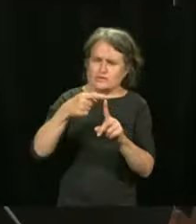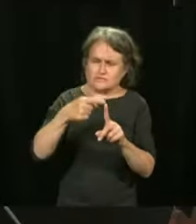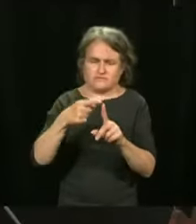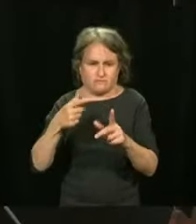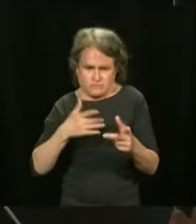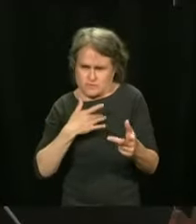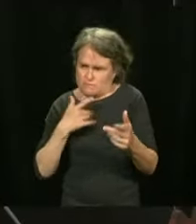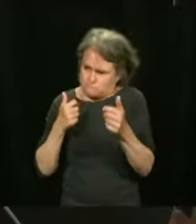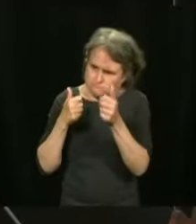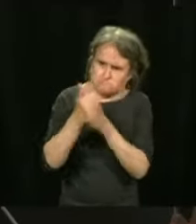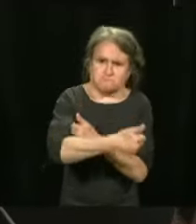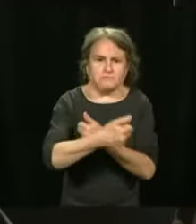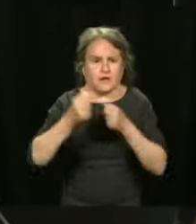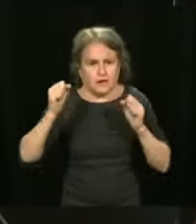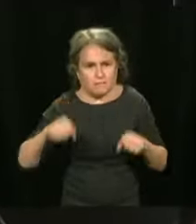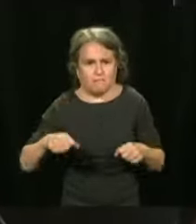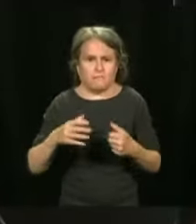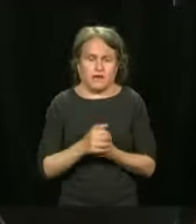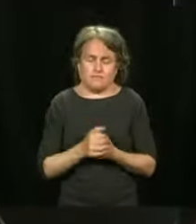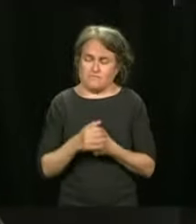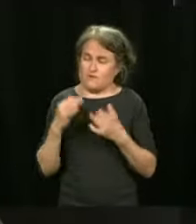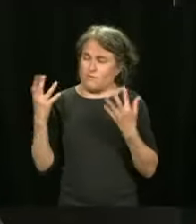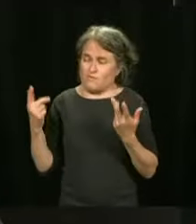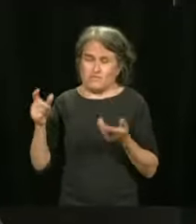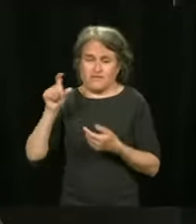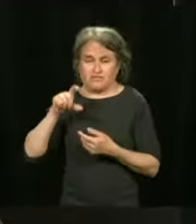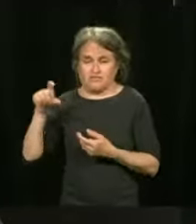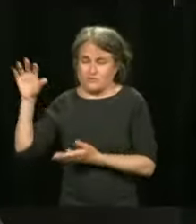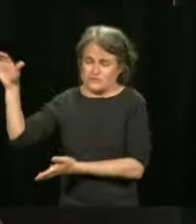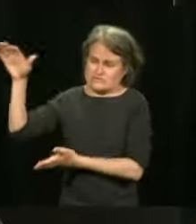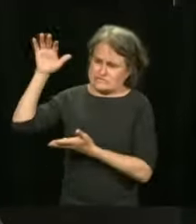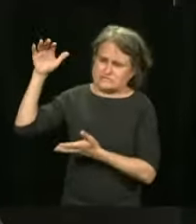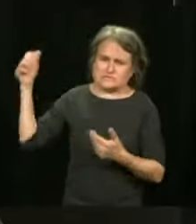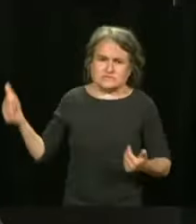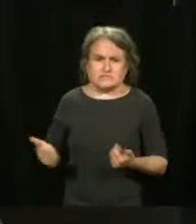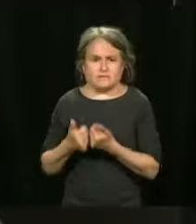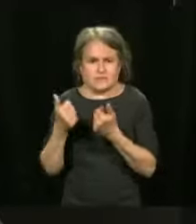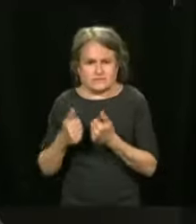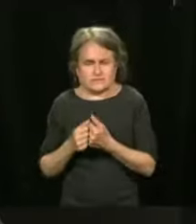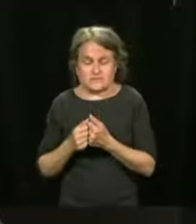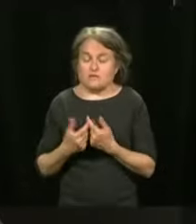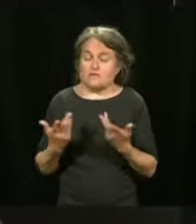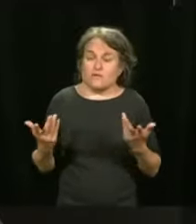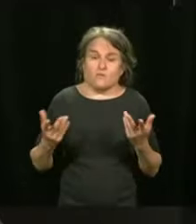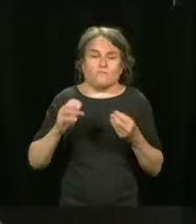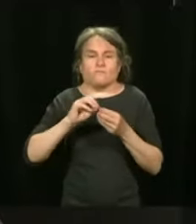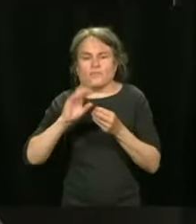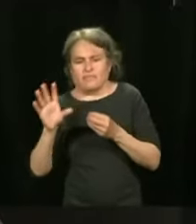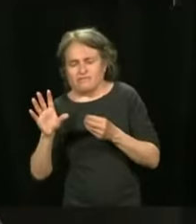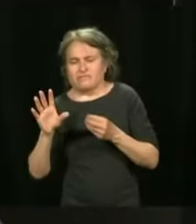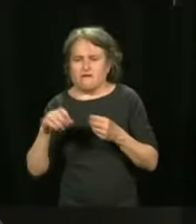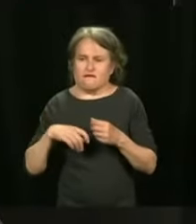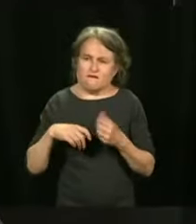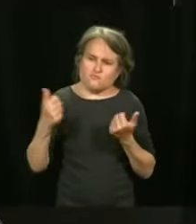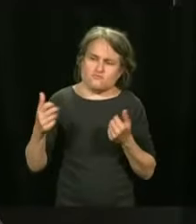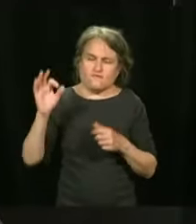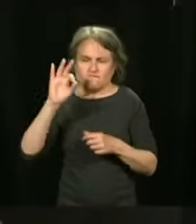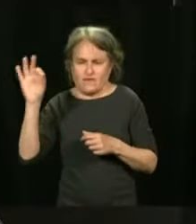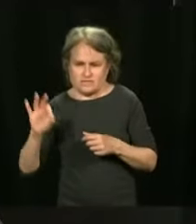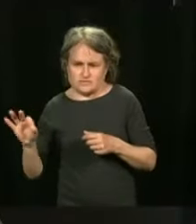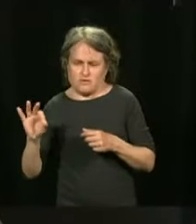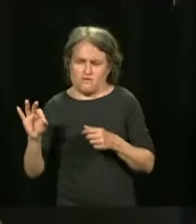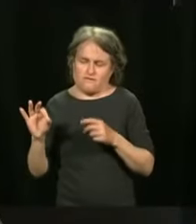confident that we will have the right number of doses. And I know that I'm mentioning Moderna and Pfizer, but we interchange our doses for our clientele.